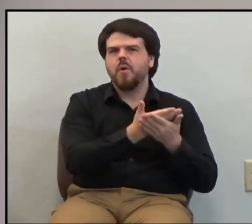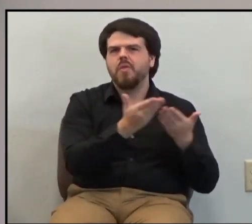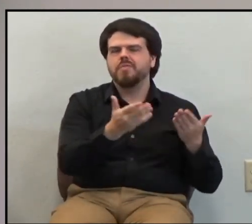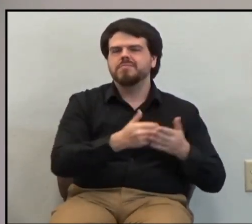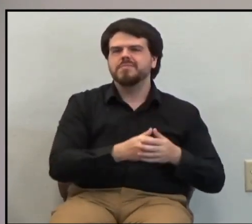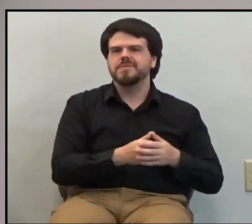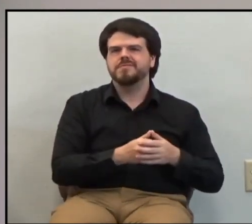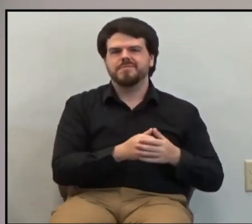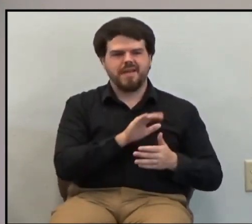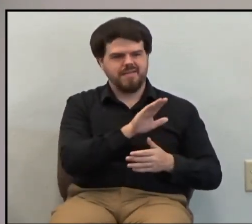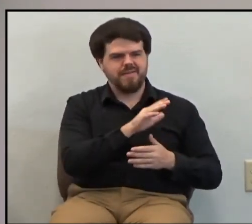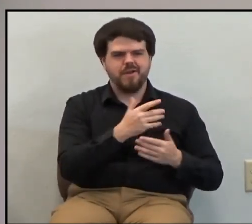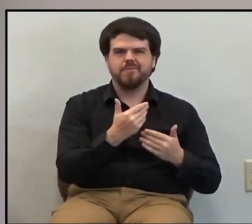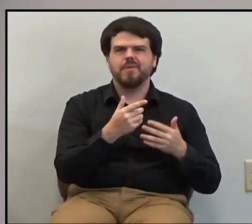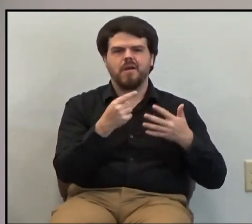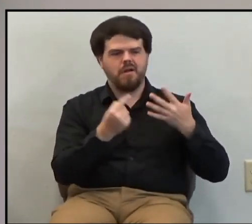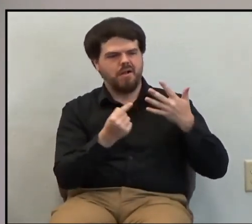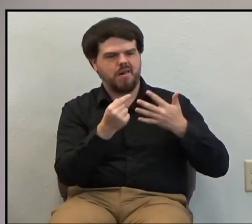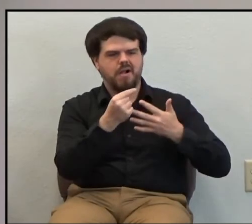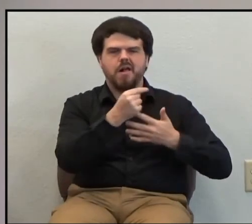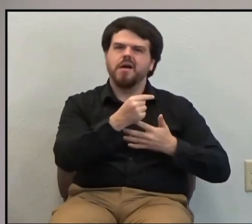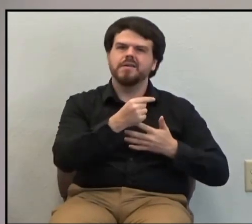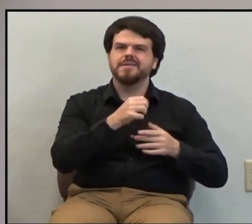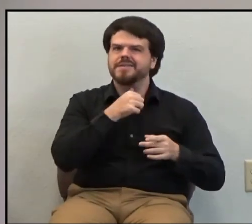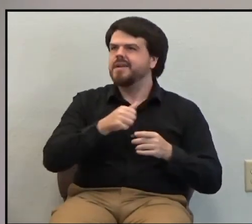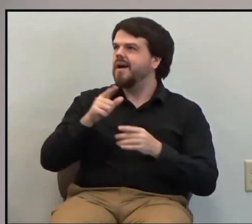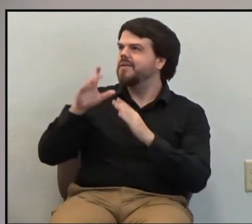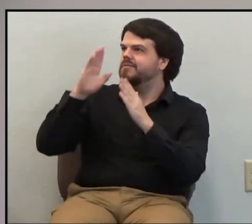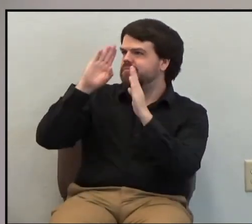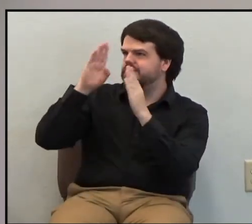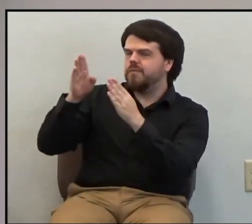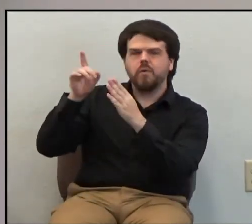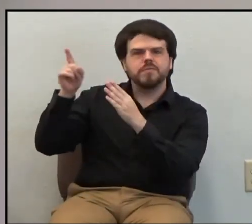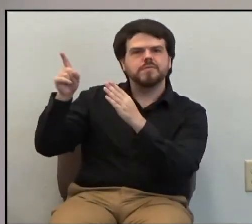concerned for their own interests, not the interests of Christ.